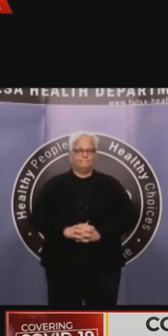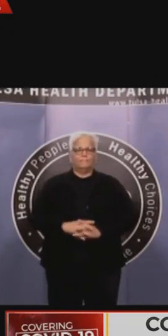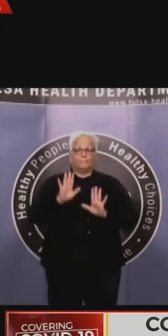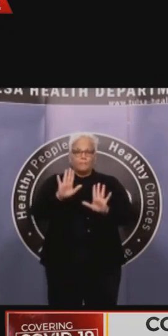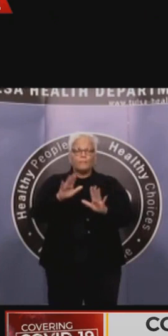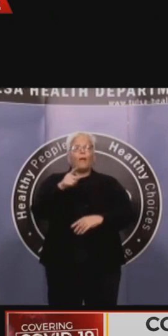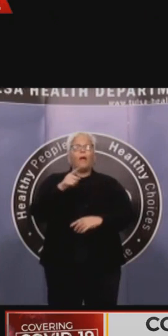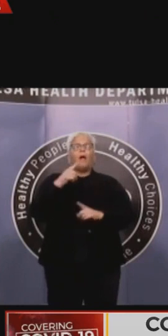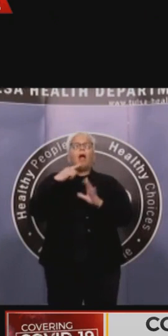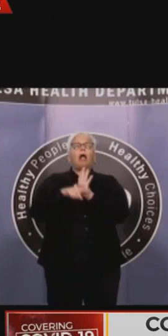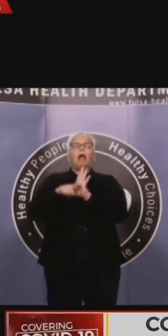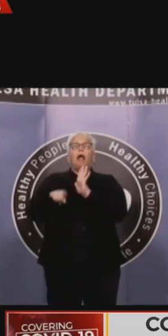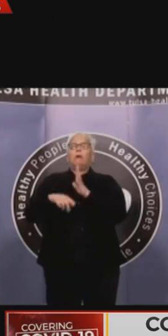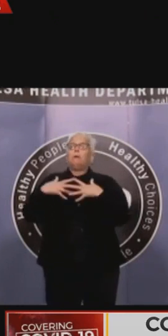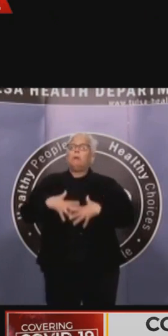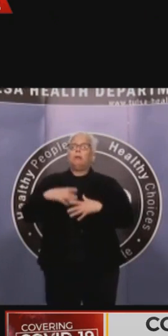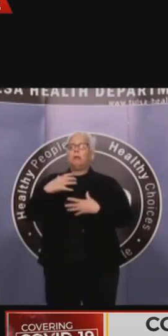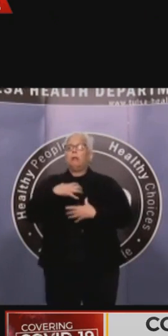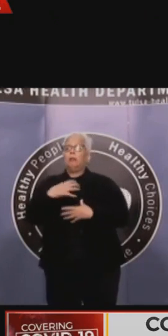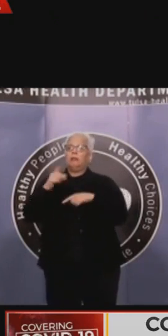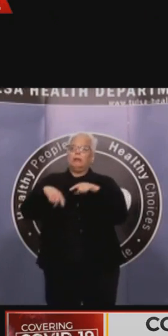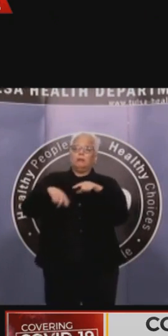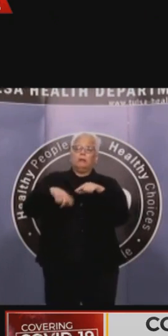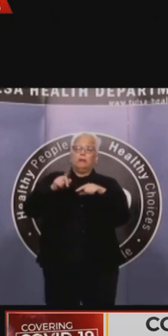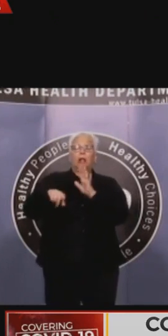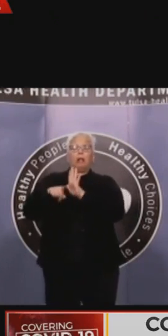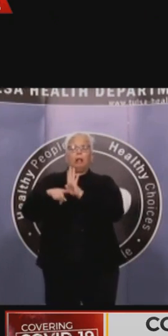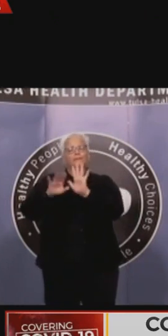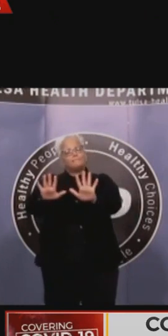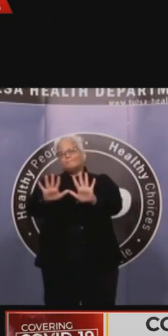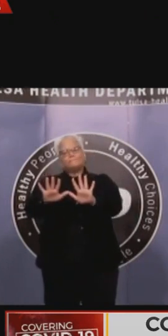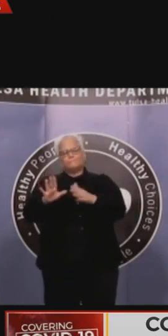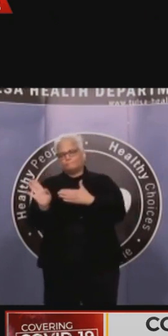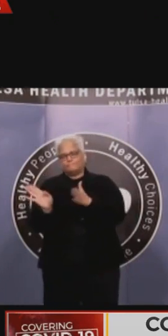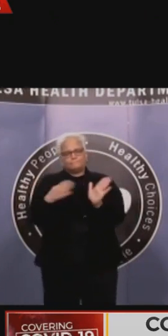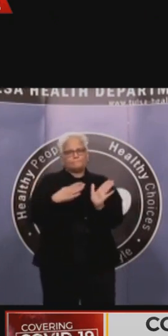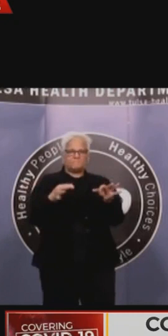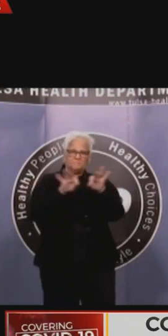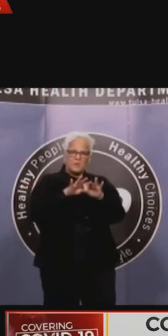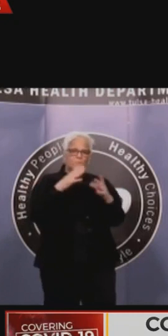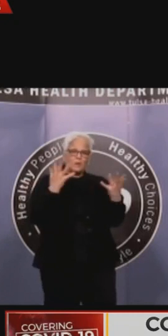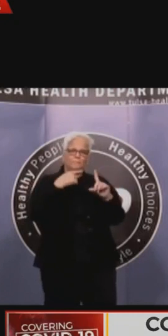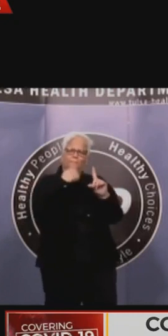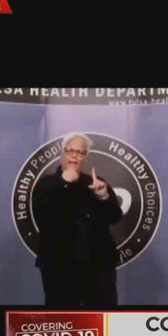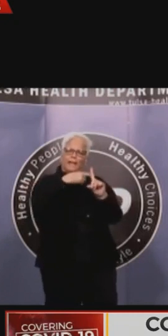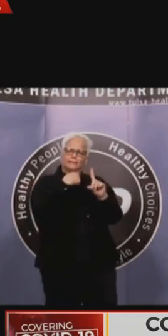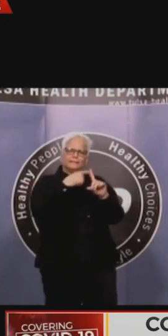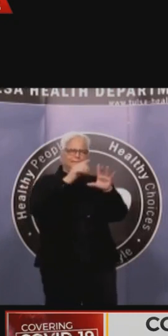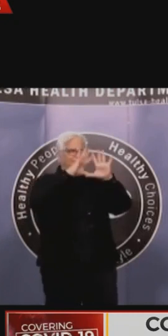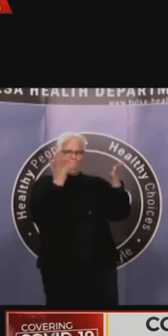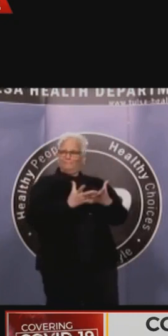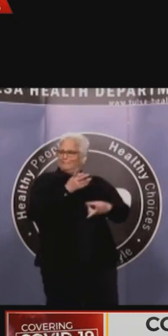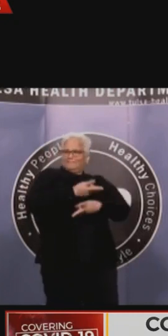now, every single one of us. We're part of one of the greatest humanitarian initiatives in the history of